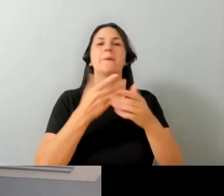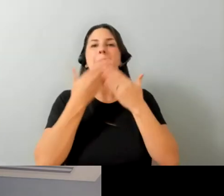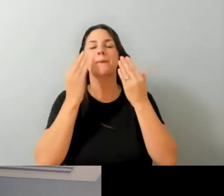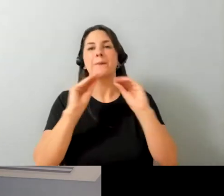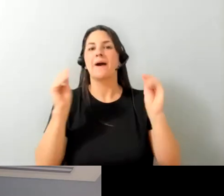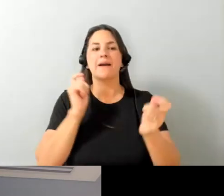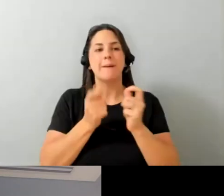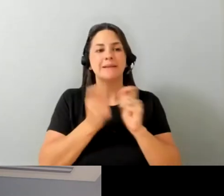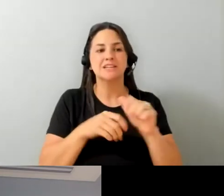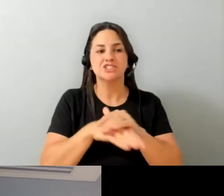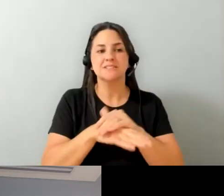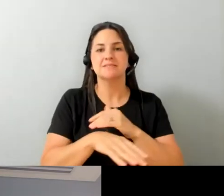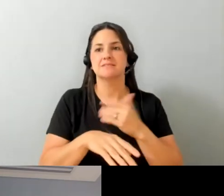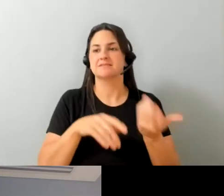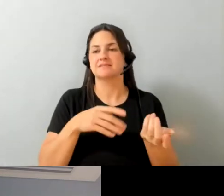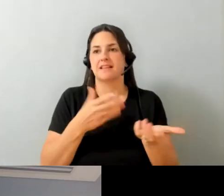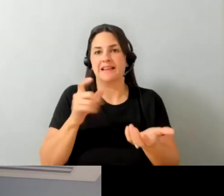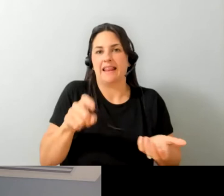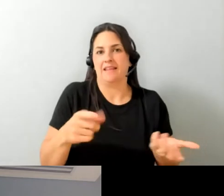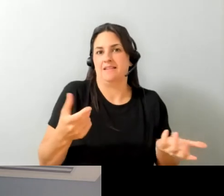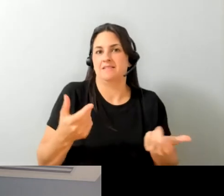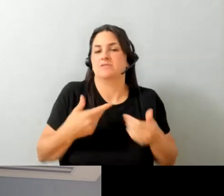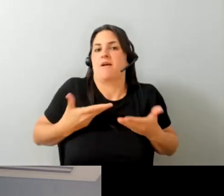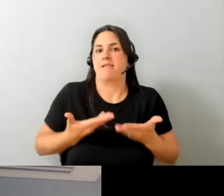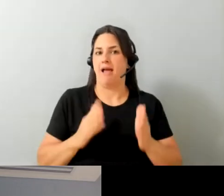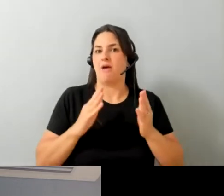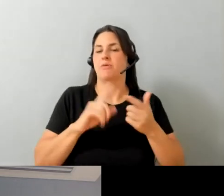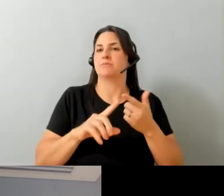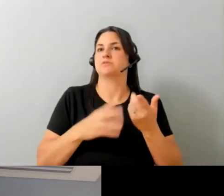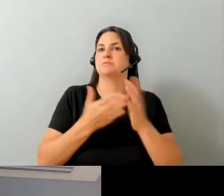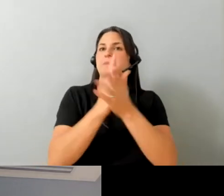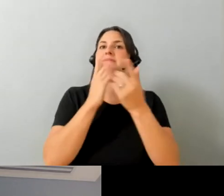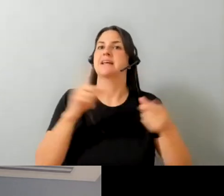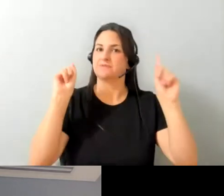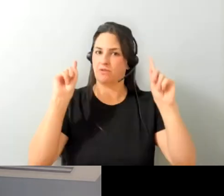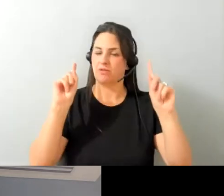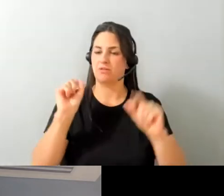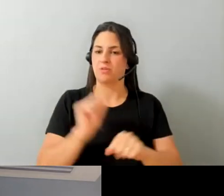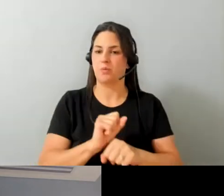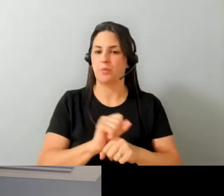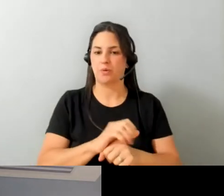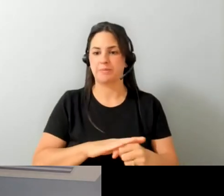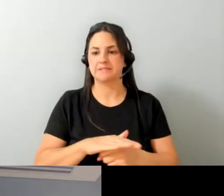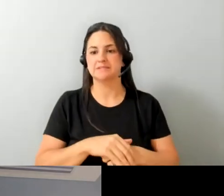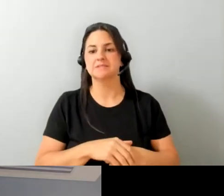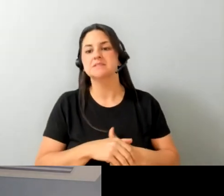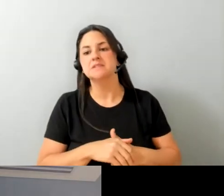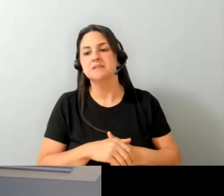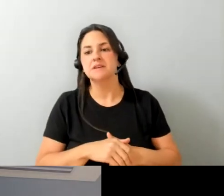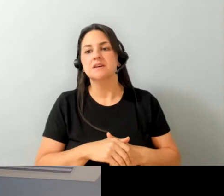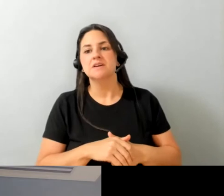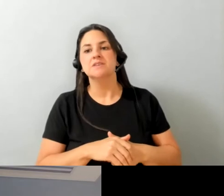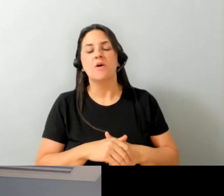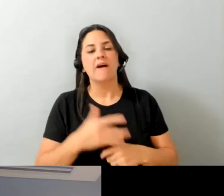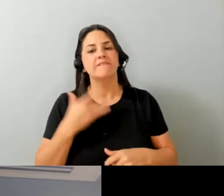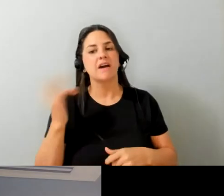or the processes needed to allow them to be successful in the workplace um i also want to say right i feel